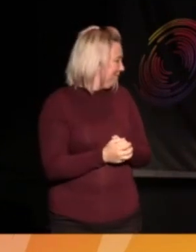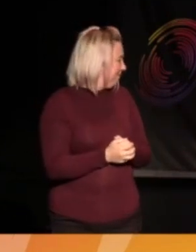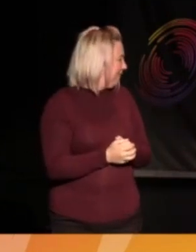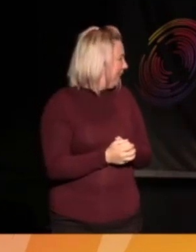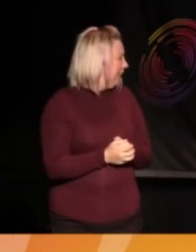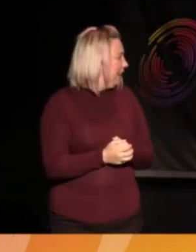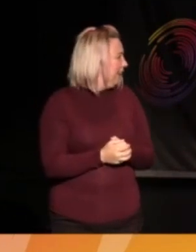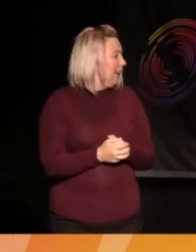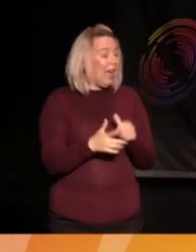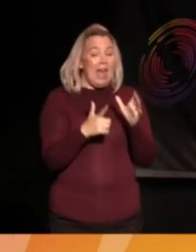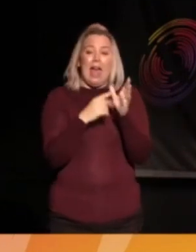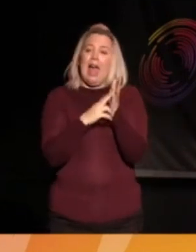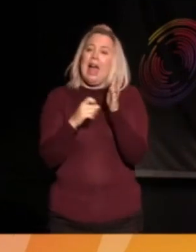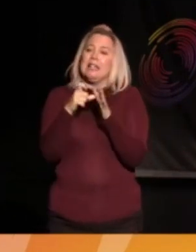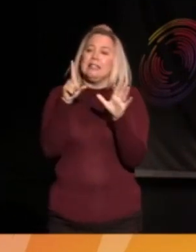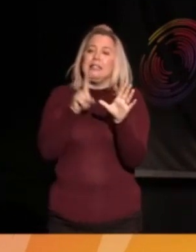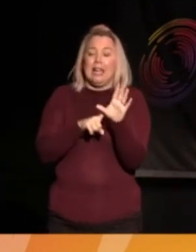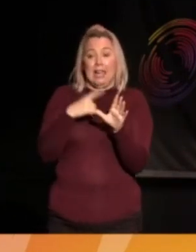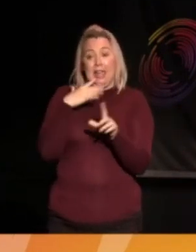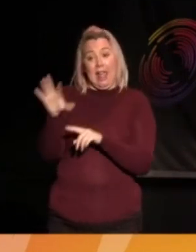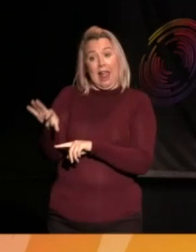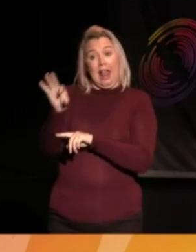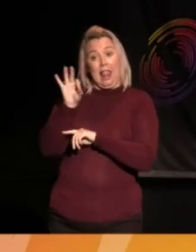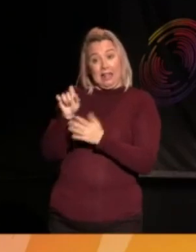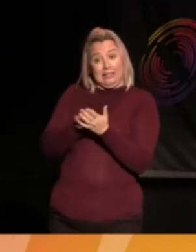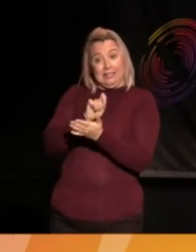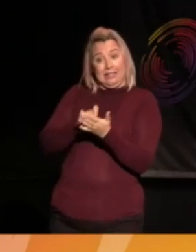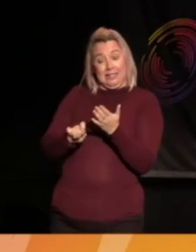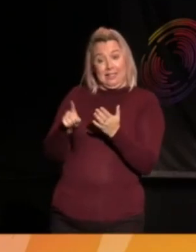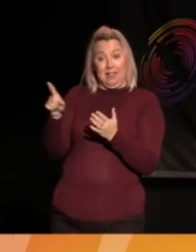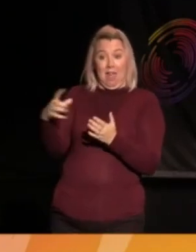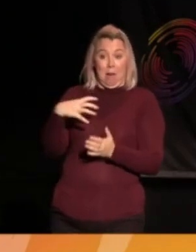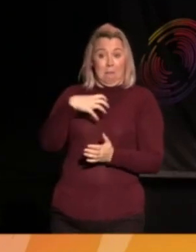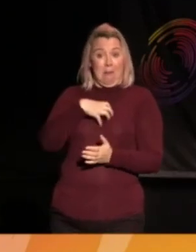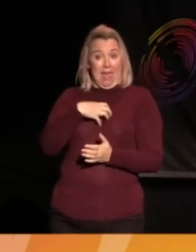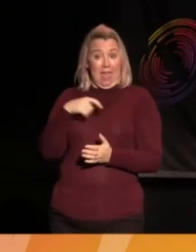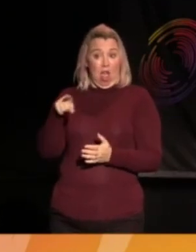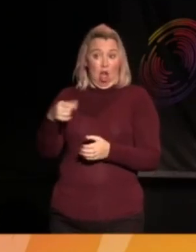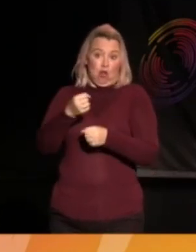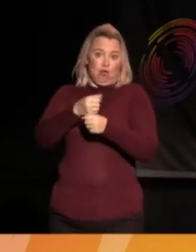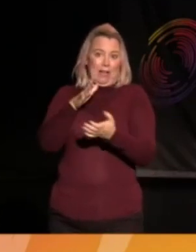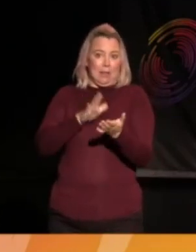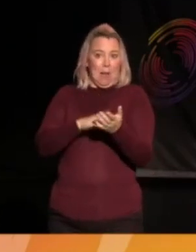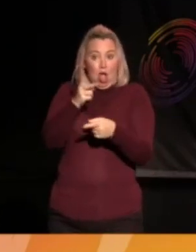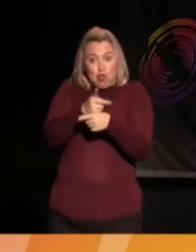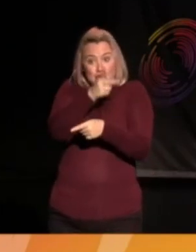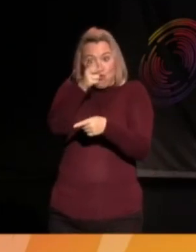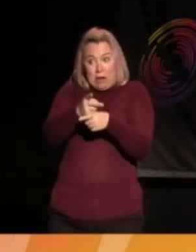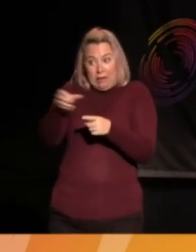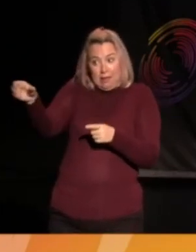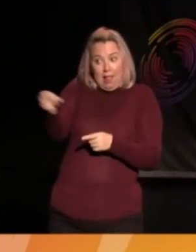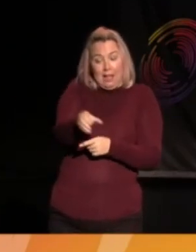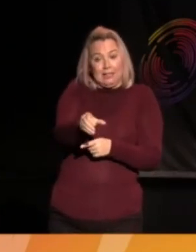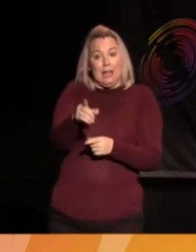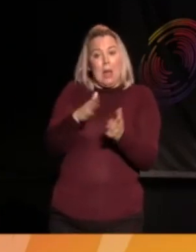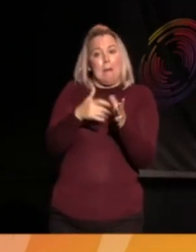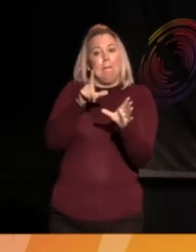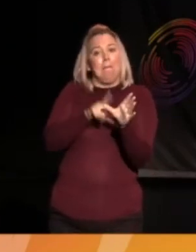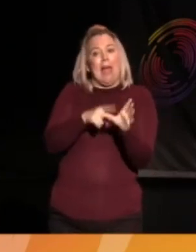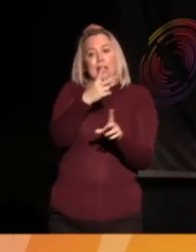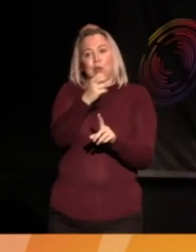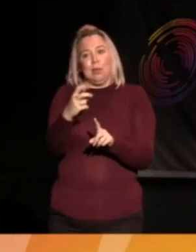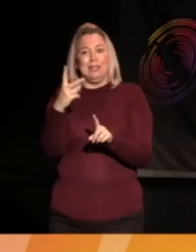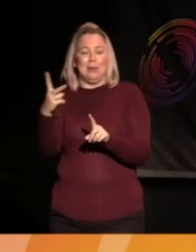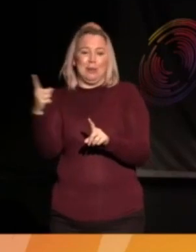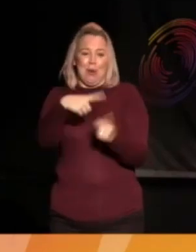And Andy is elected Mayor of Greater Manchester and was re-elected second term in May 2021, which everybody's